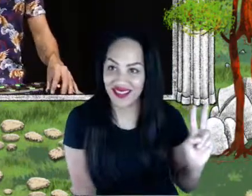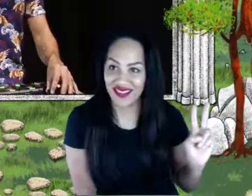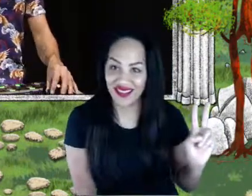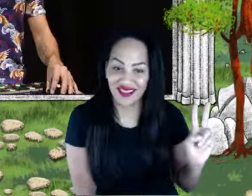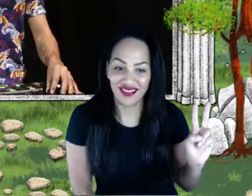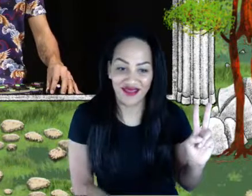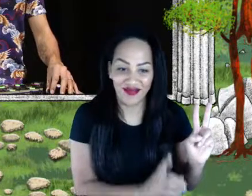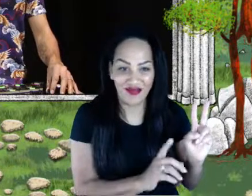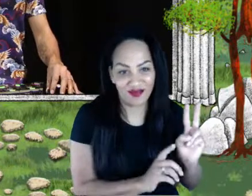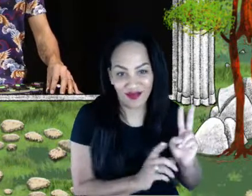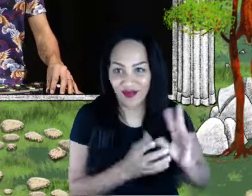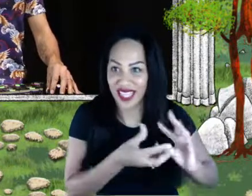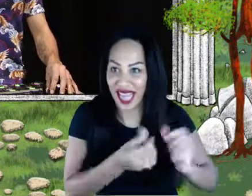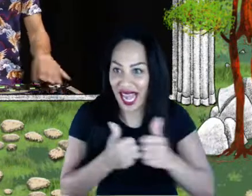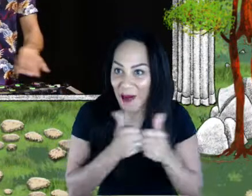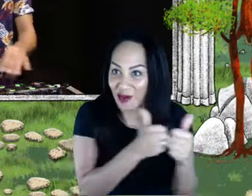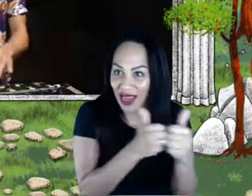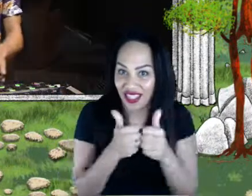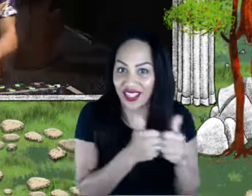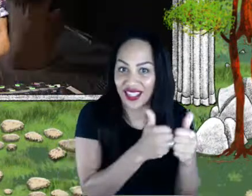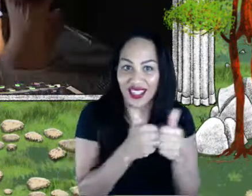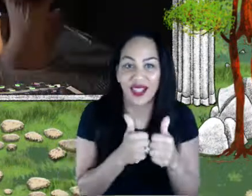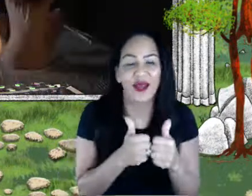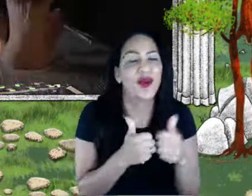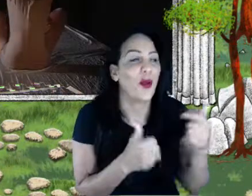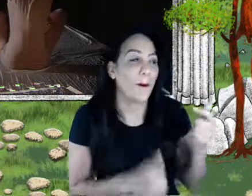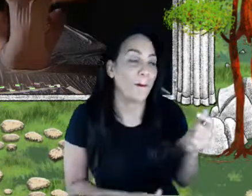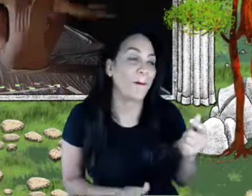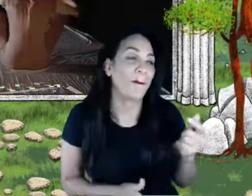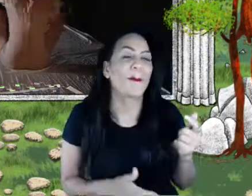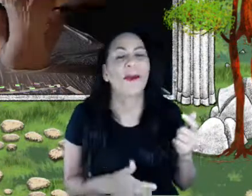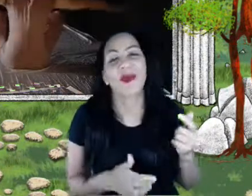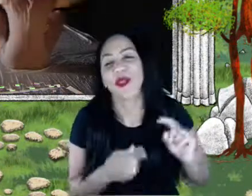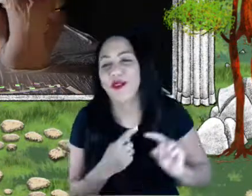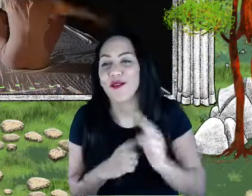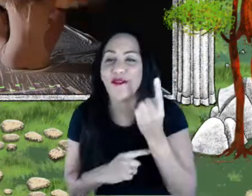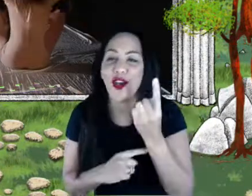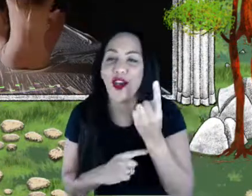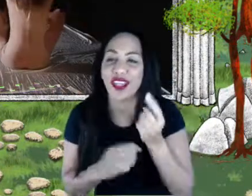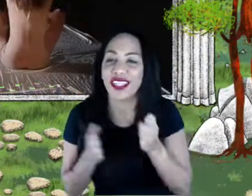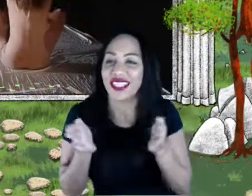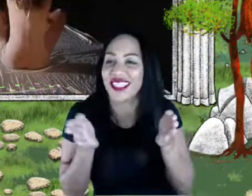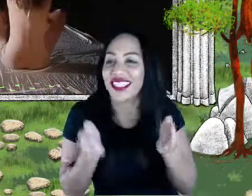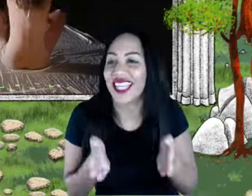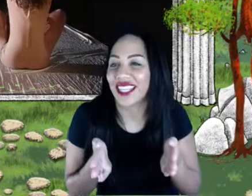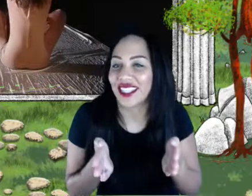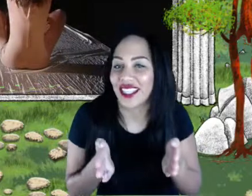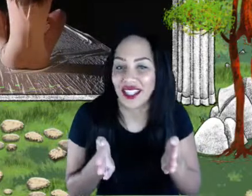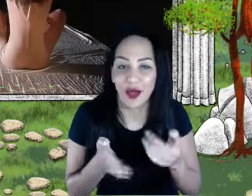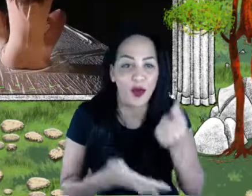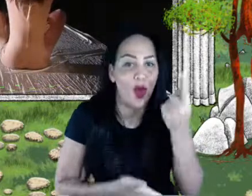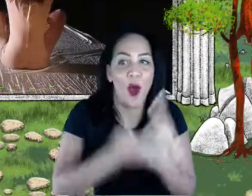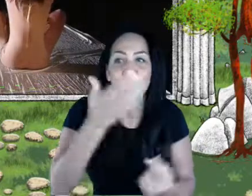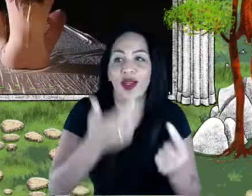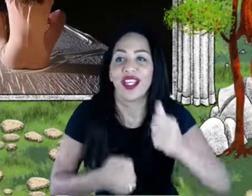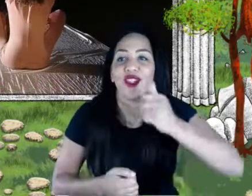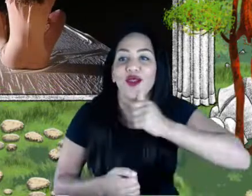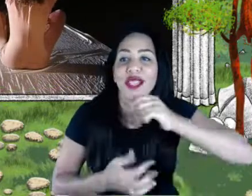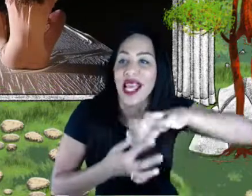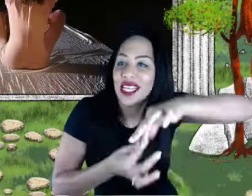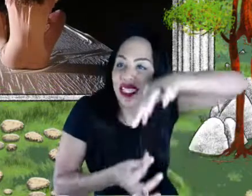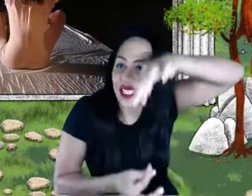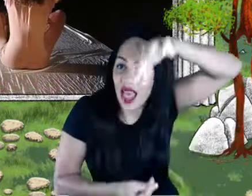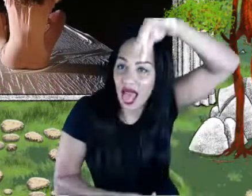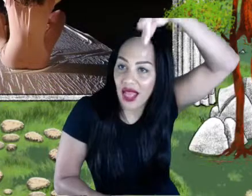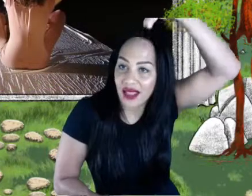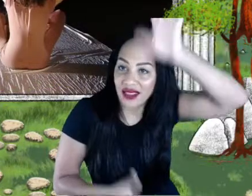And we do, we kind of move the first section. We are just on this silks like so. And the next